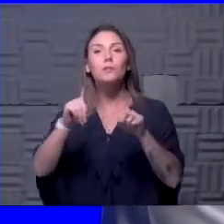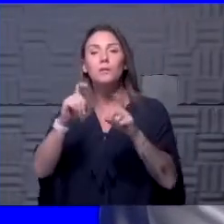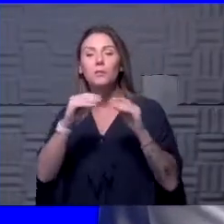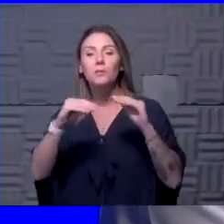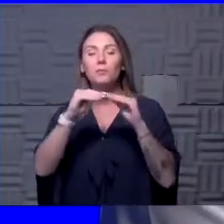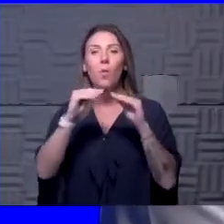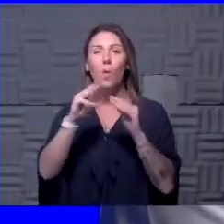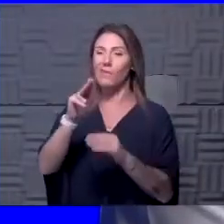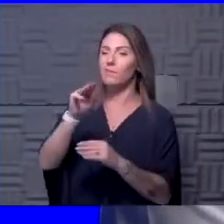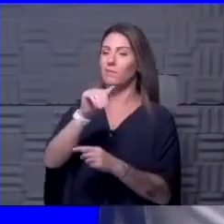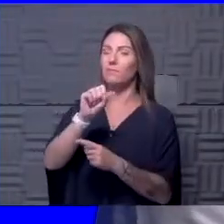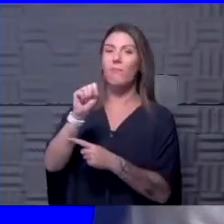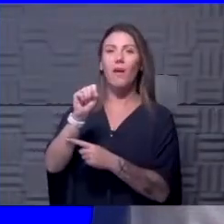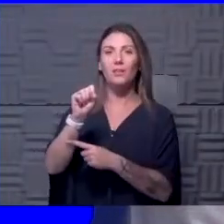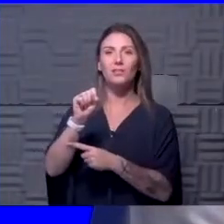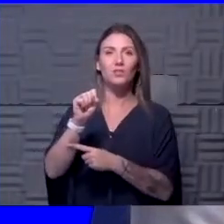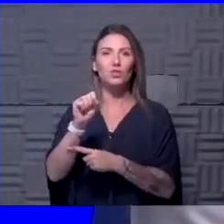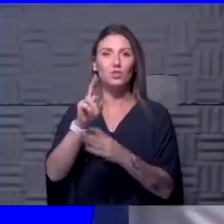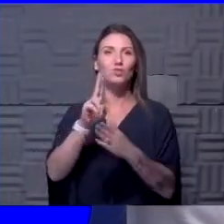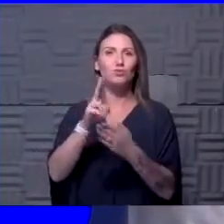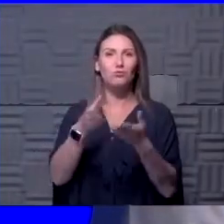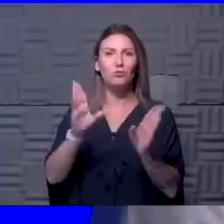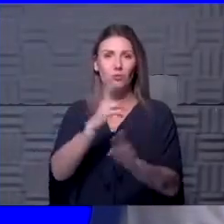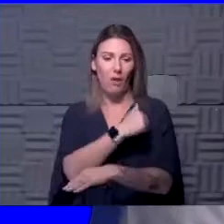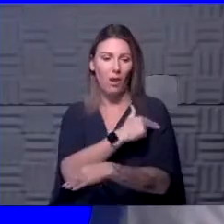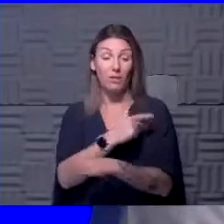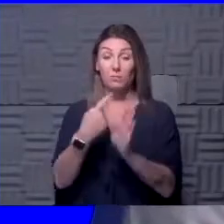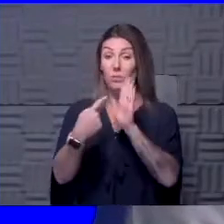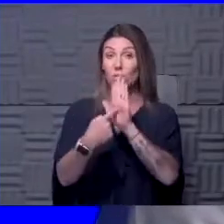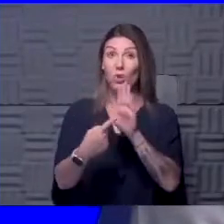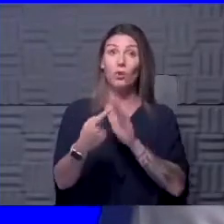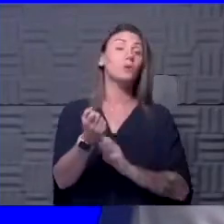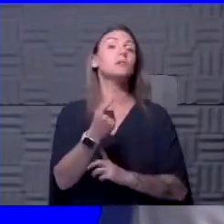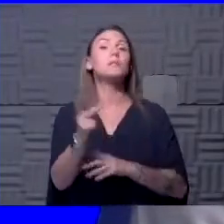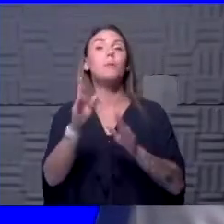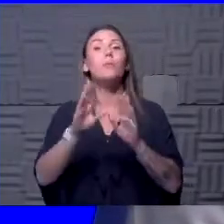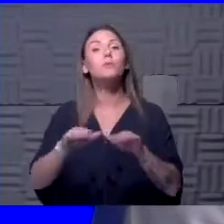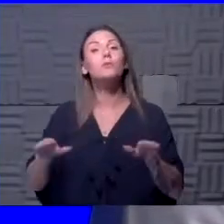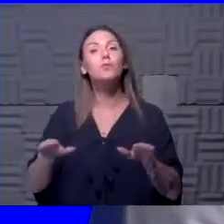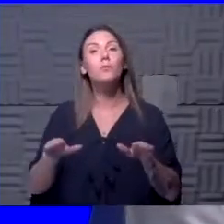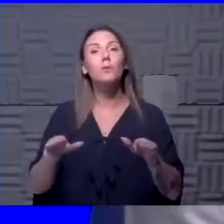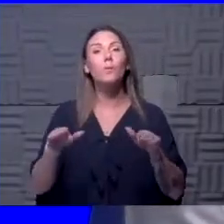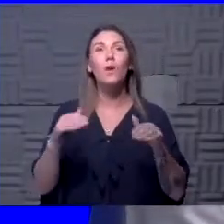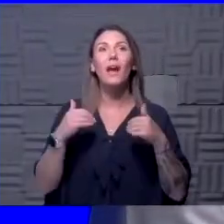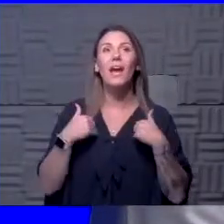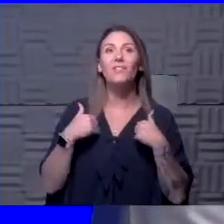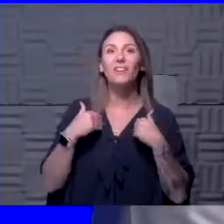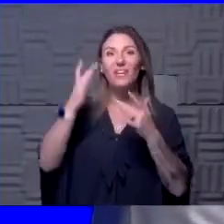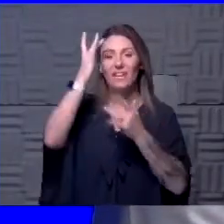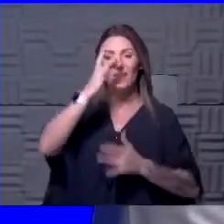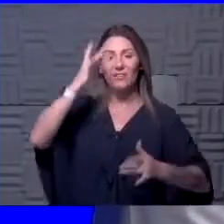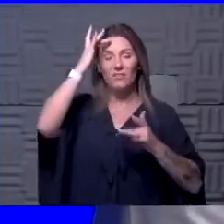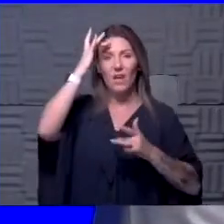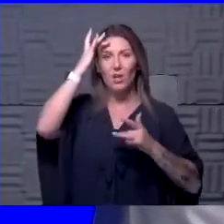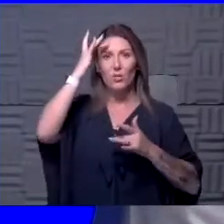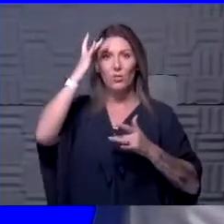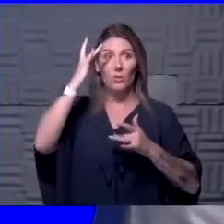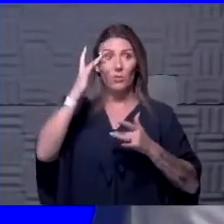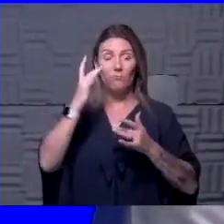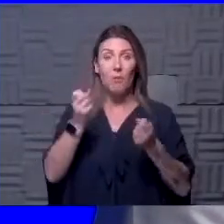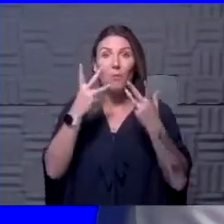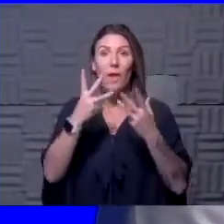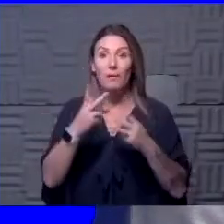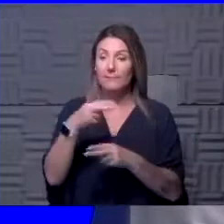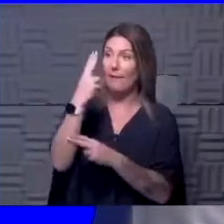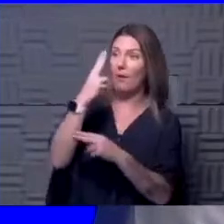from Massachusetts General Hospital did actually show too that some of the children were having viral loads is higher or higher